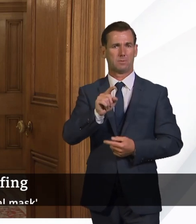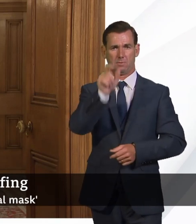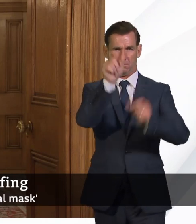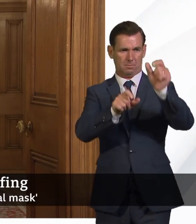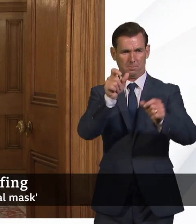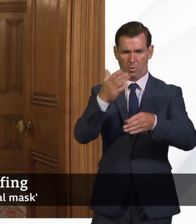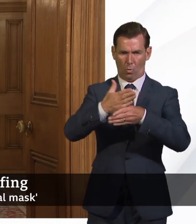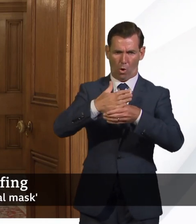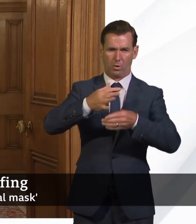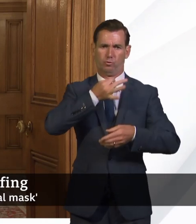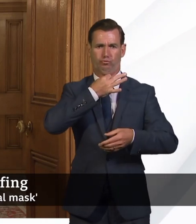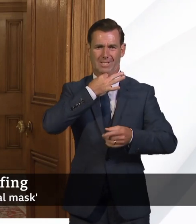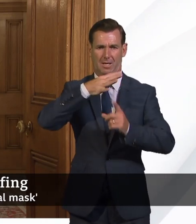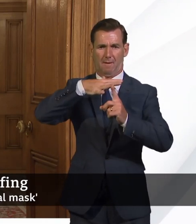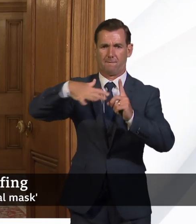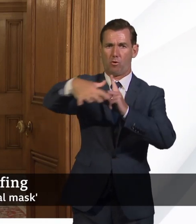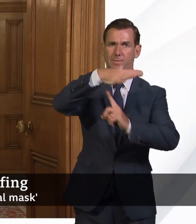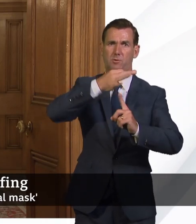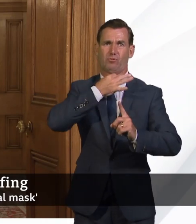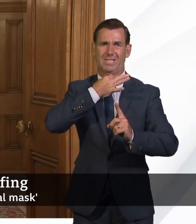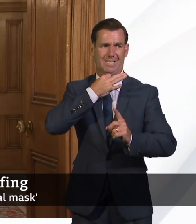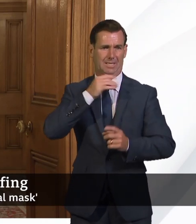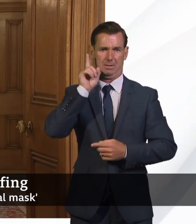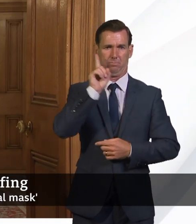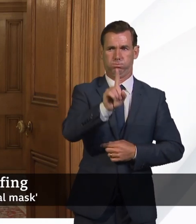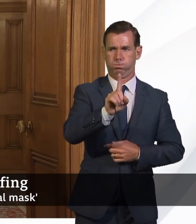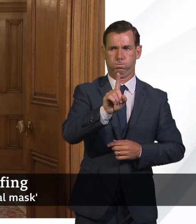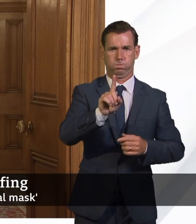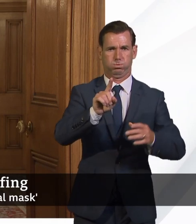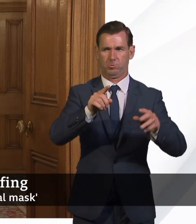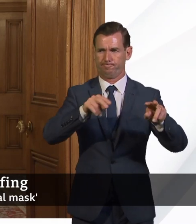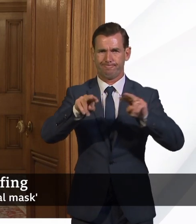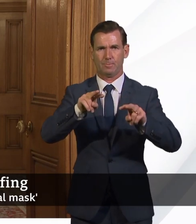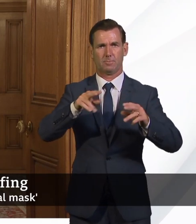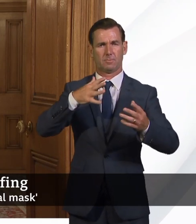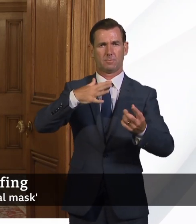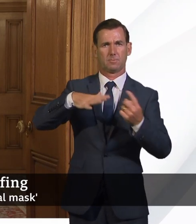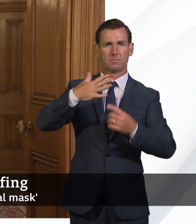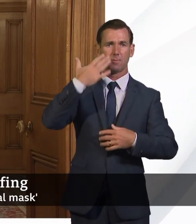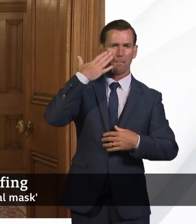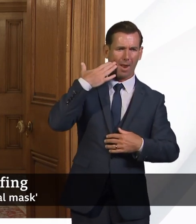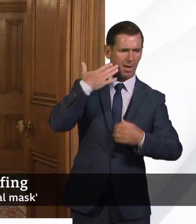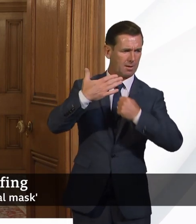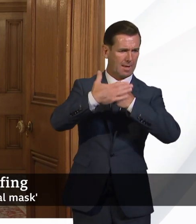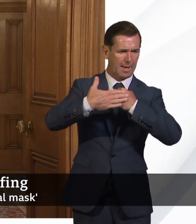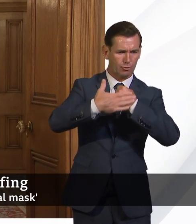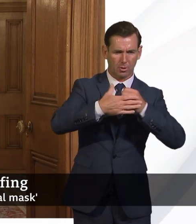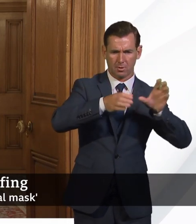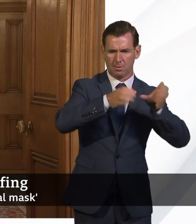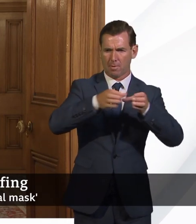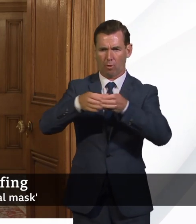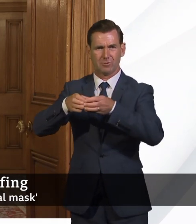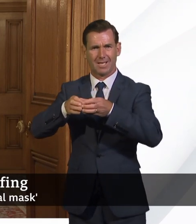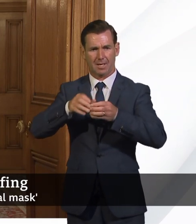some of those higher risk environments, which coincidentally are, as you described, environments that black, Asian, minority and ethnic